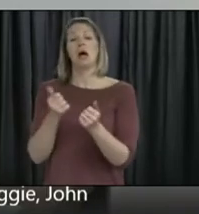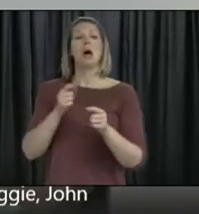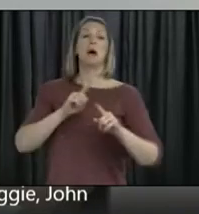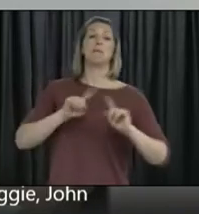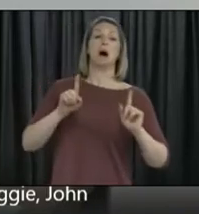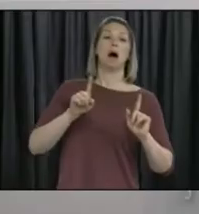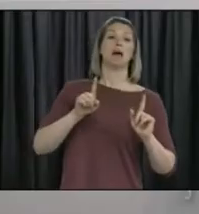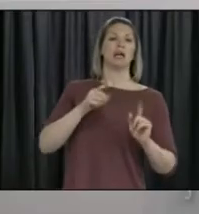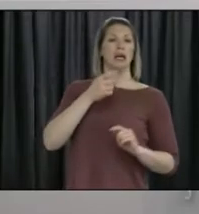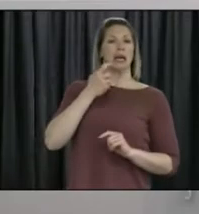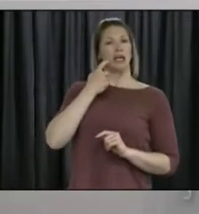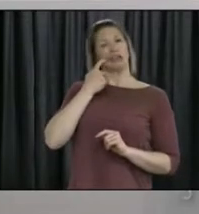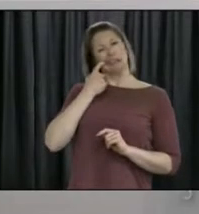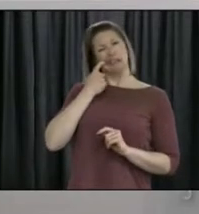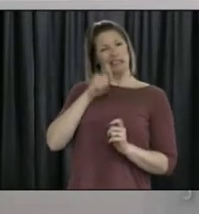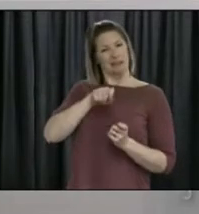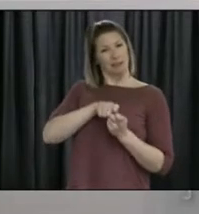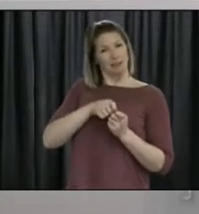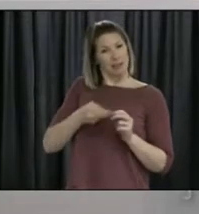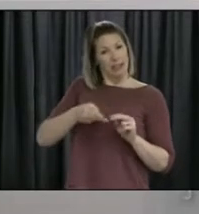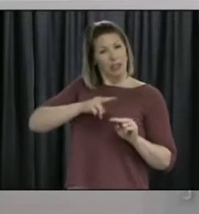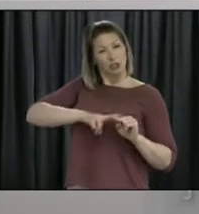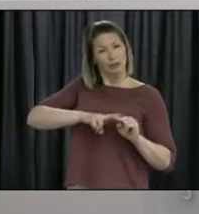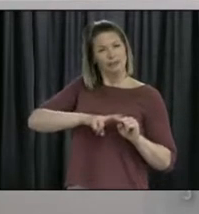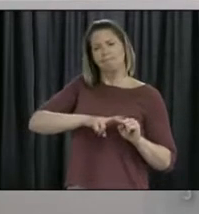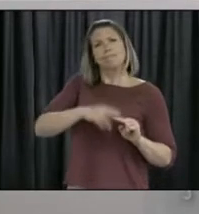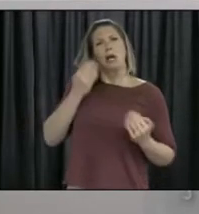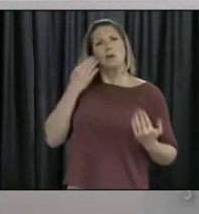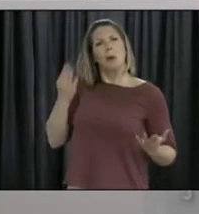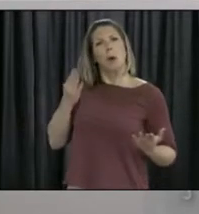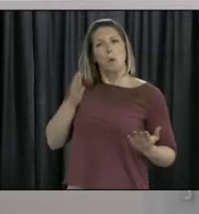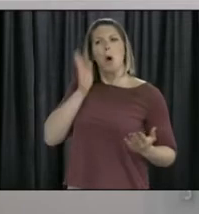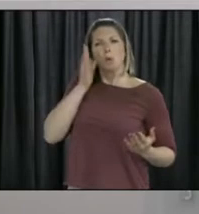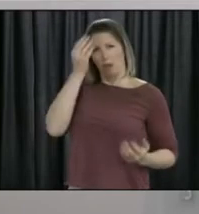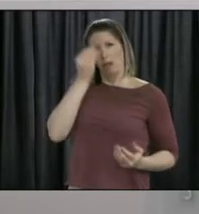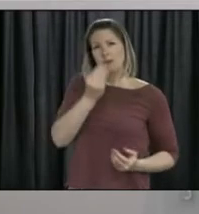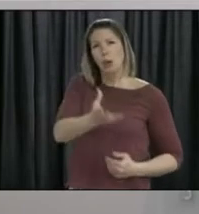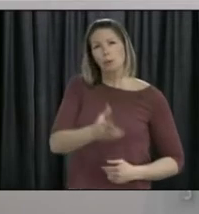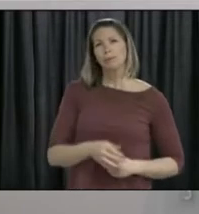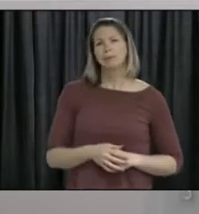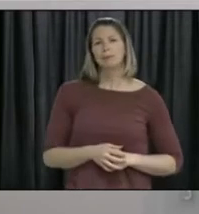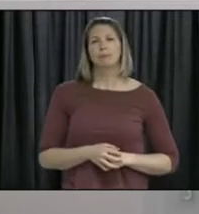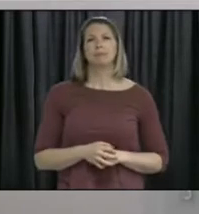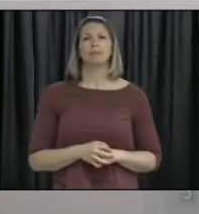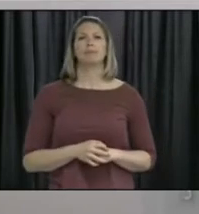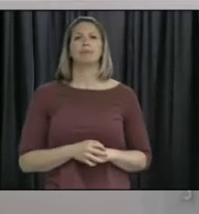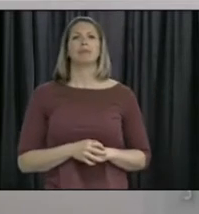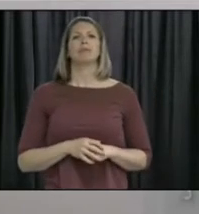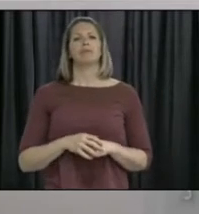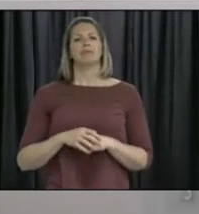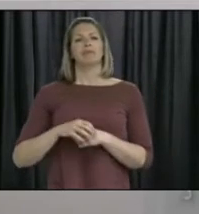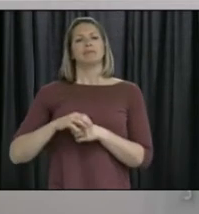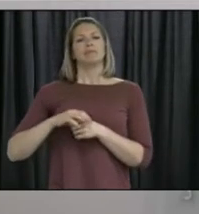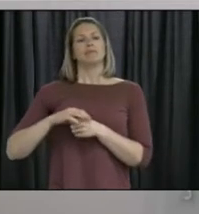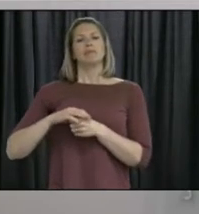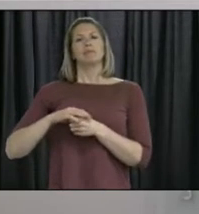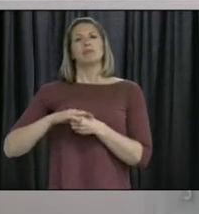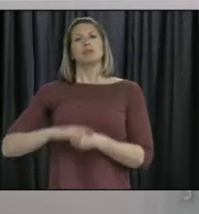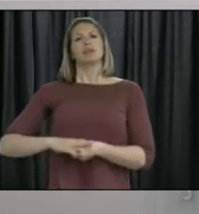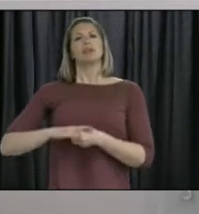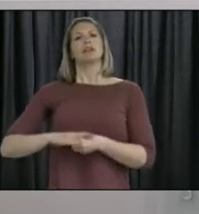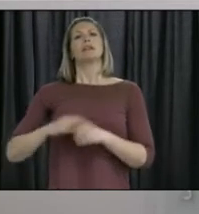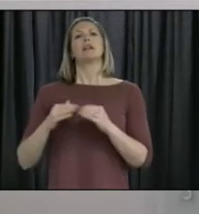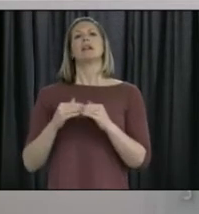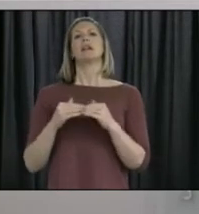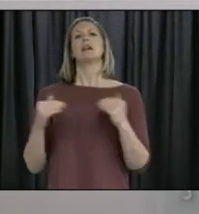Thank you. And related to the stress levels and that sort of thing, we've